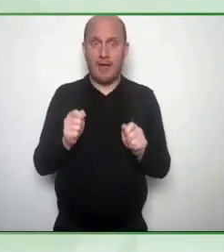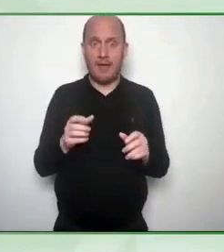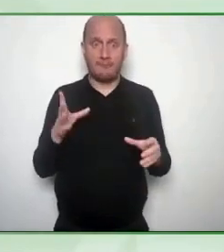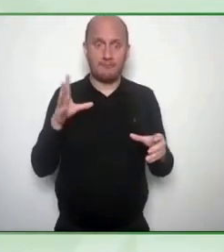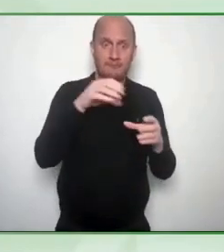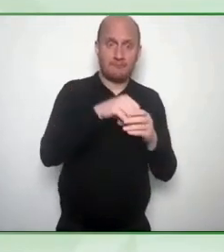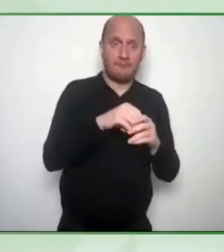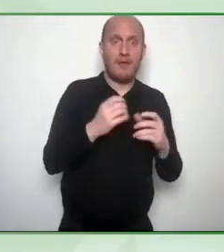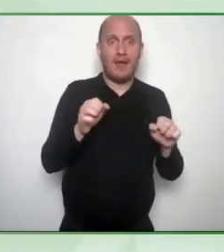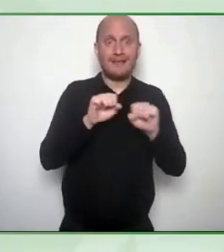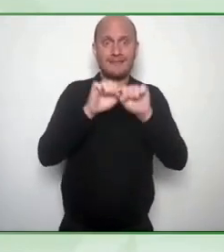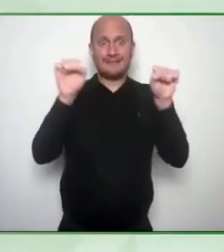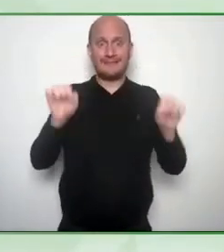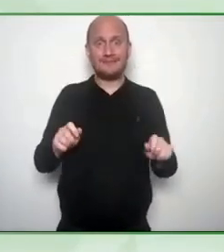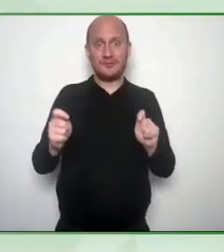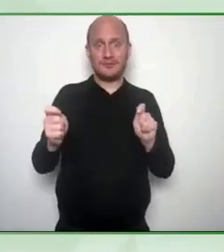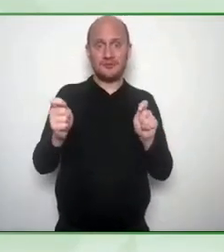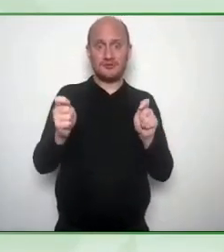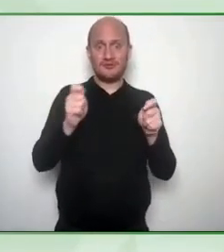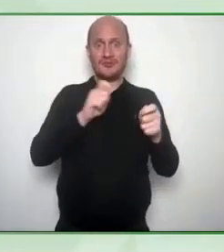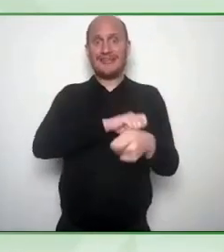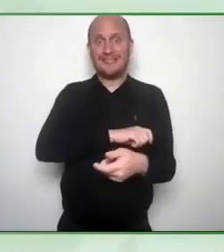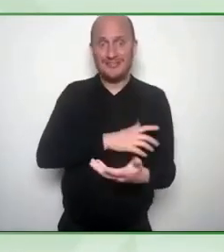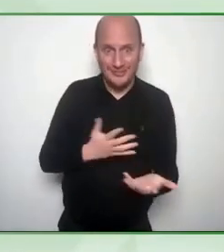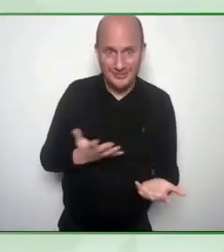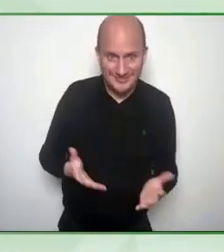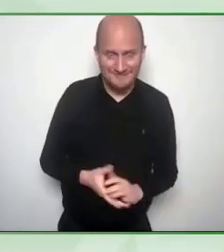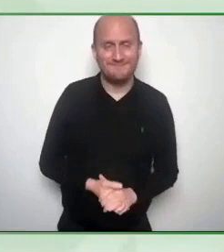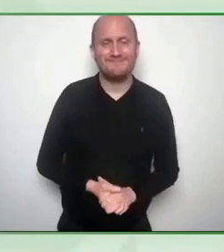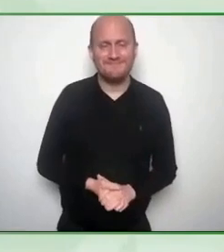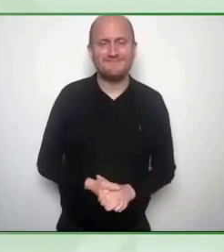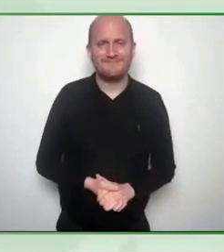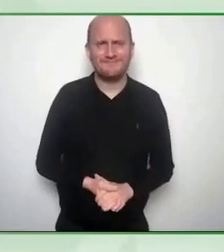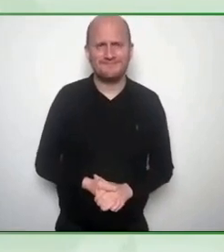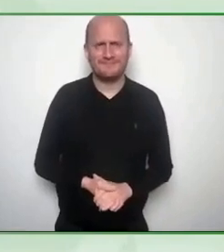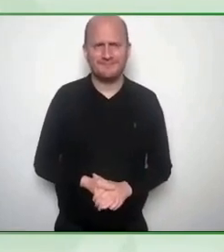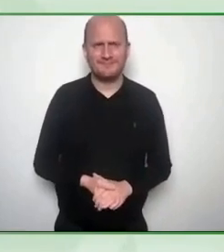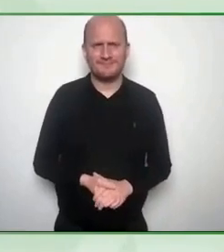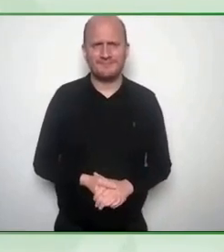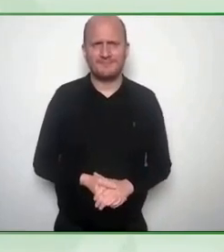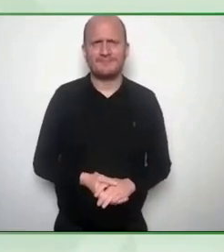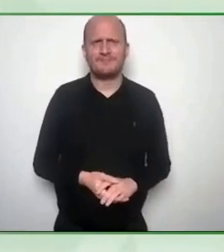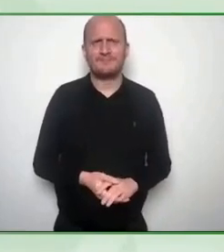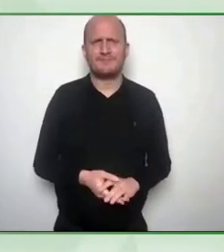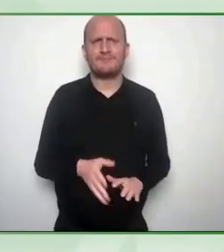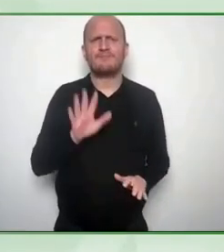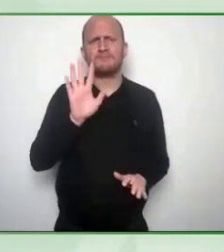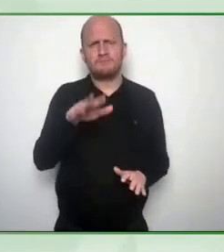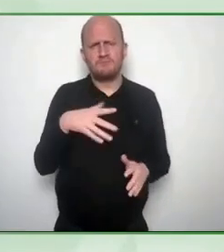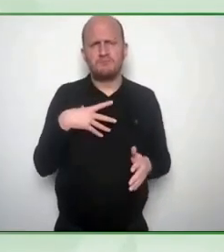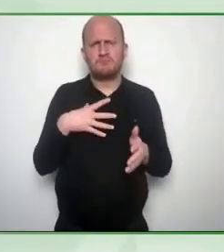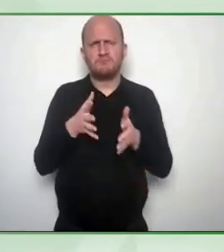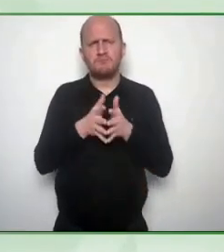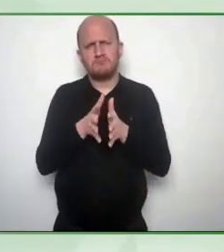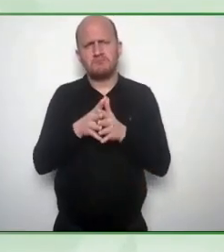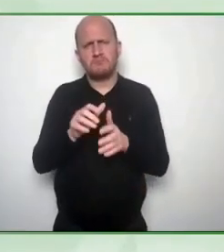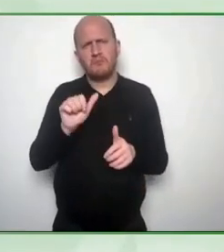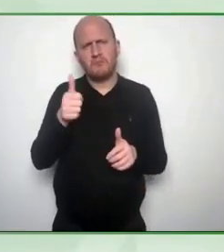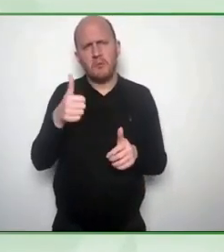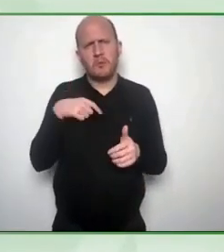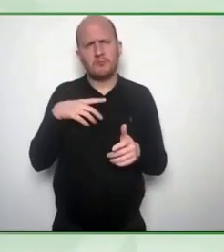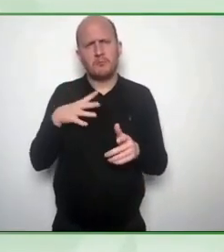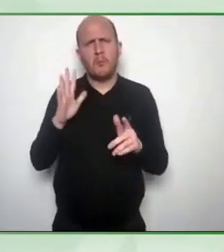um let me introduce the set the context today for the chat india has one of the largest